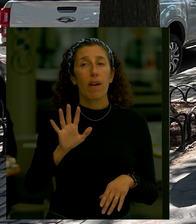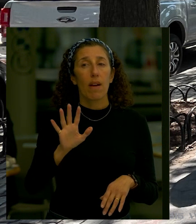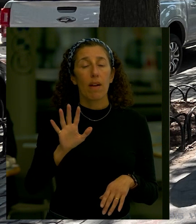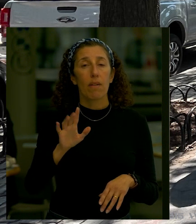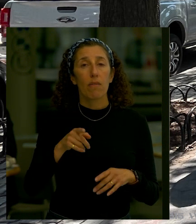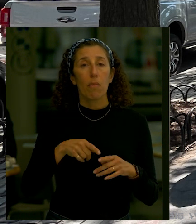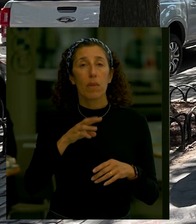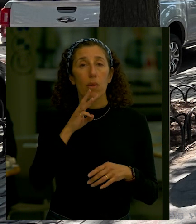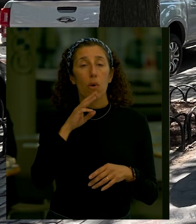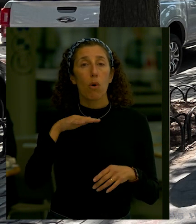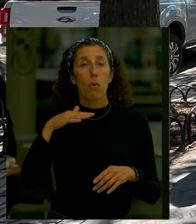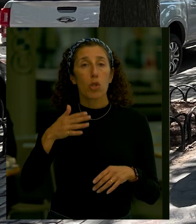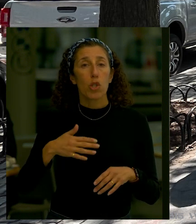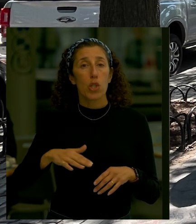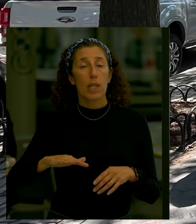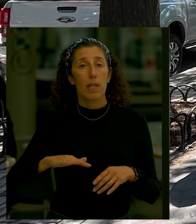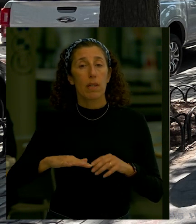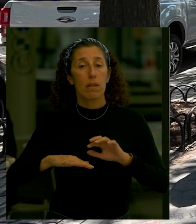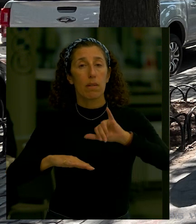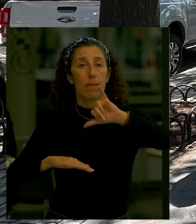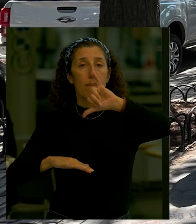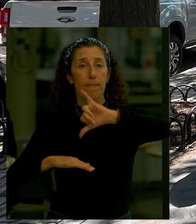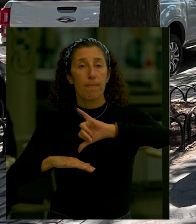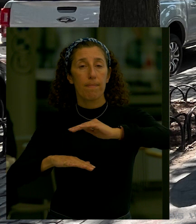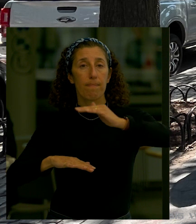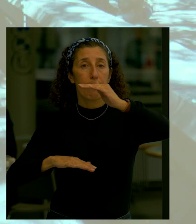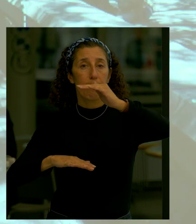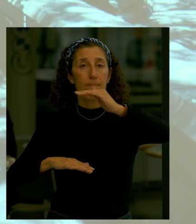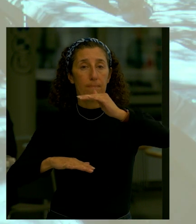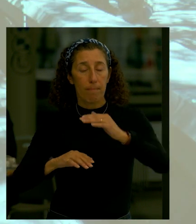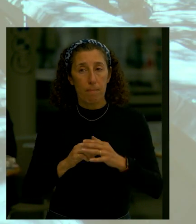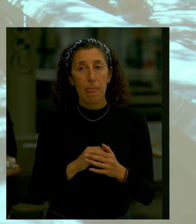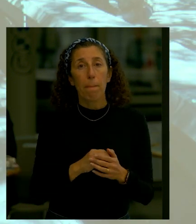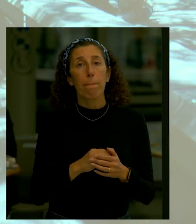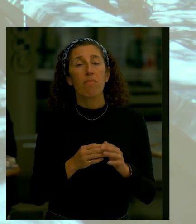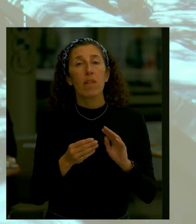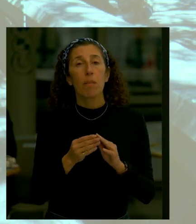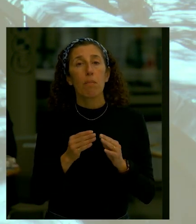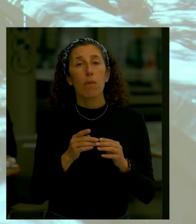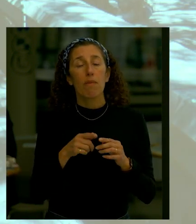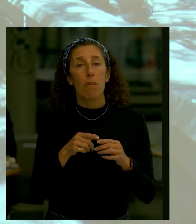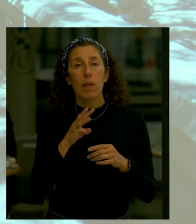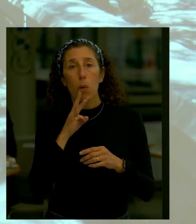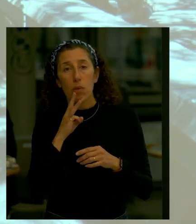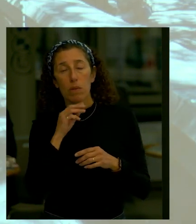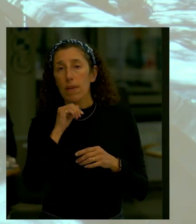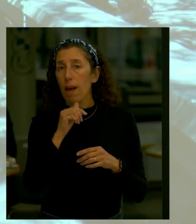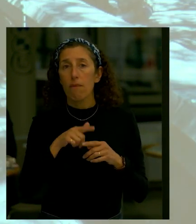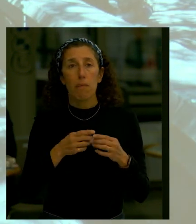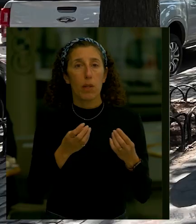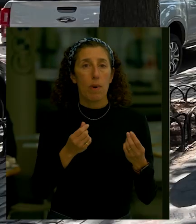ocean right so when we see numbers on these slides it's the numbers from the surface of the ocean not from the ground just so that we're all clear here